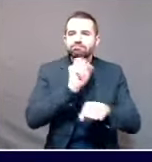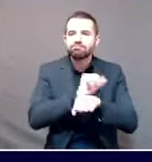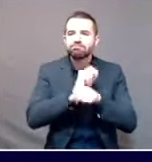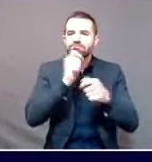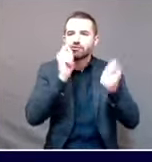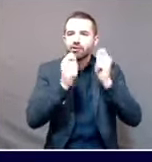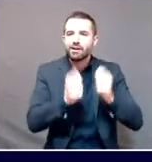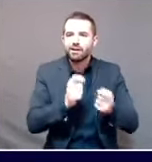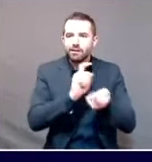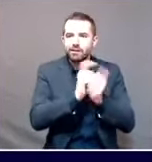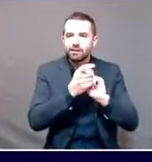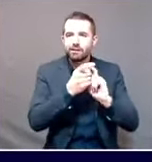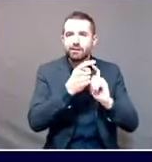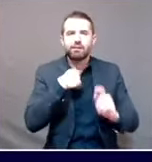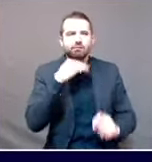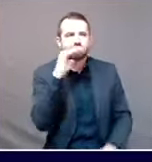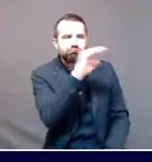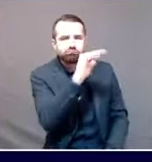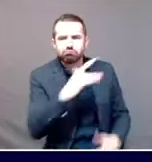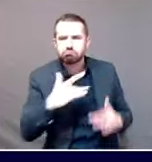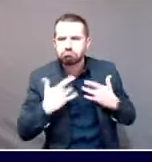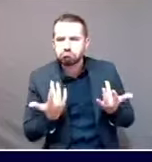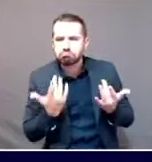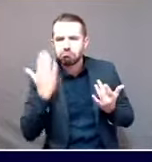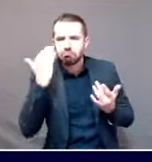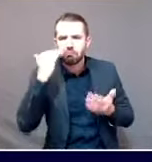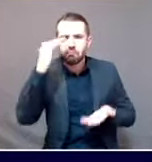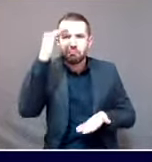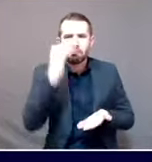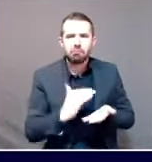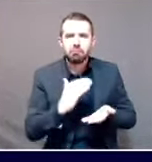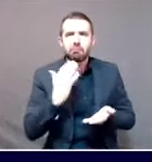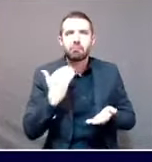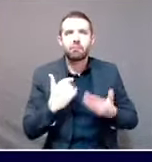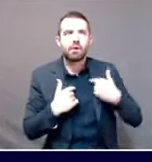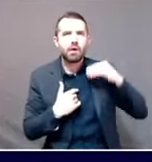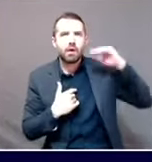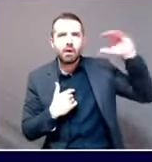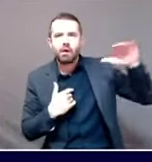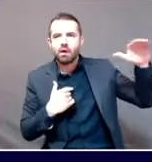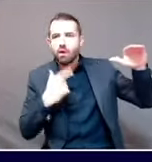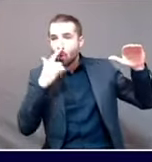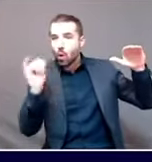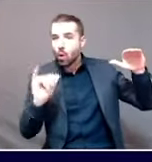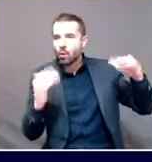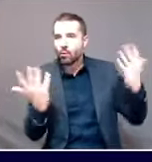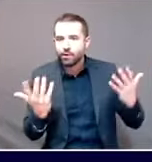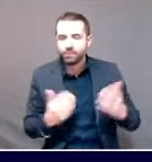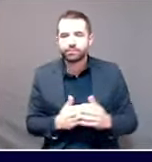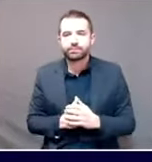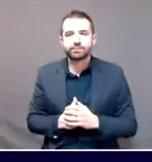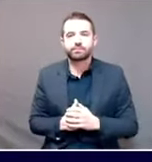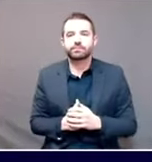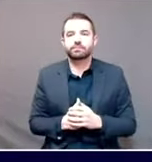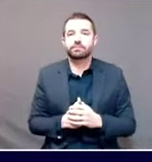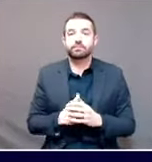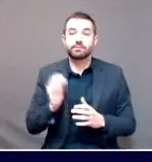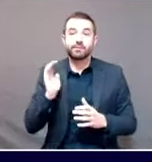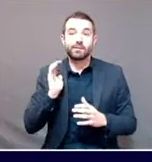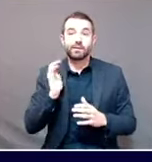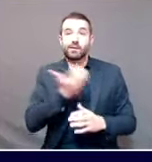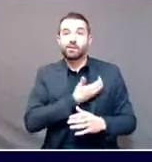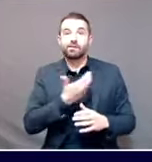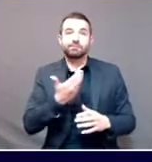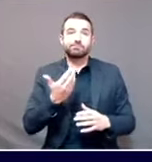One of the ways that we asked those questions and sought assistance with this was through the members of our, through the